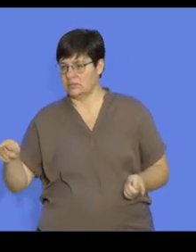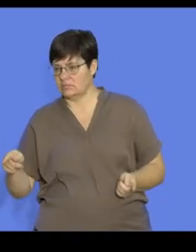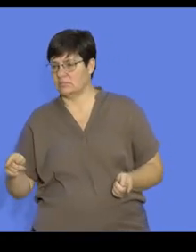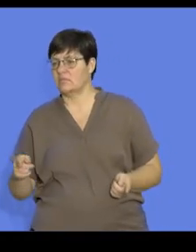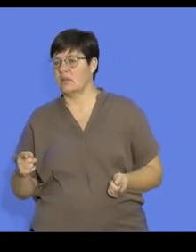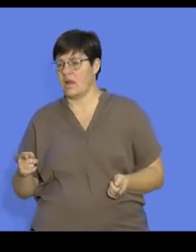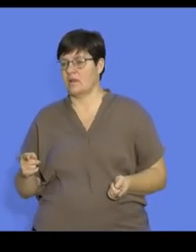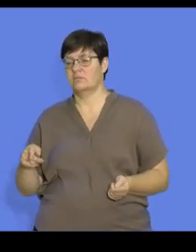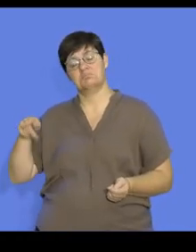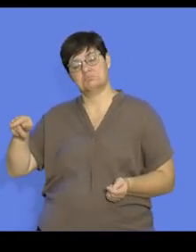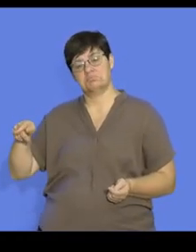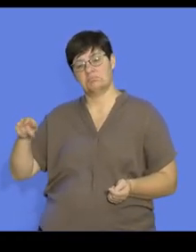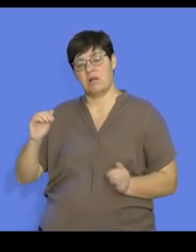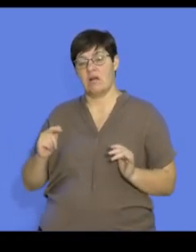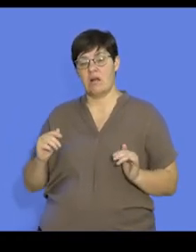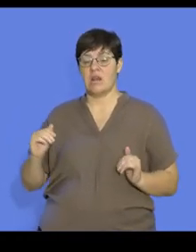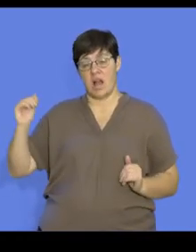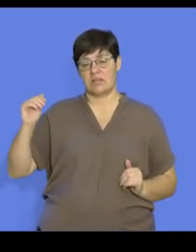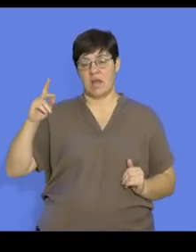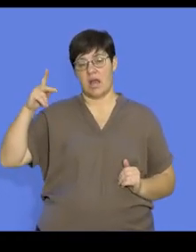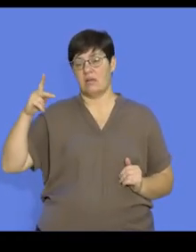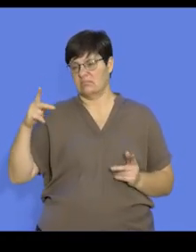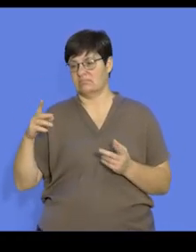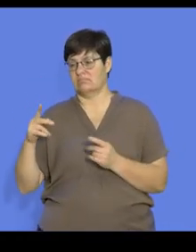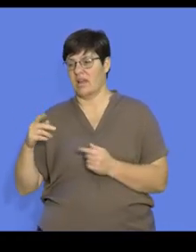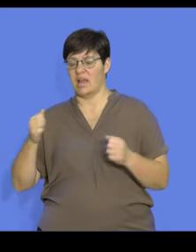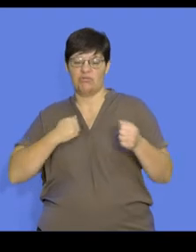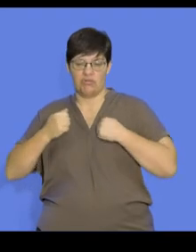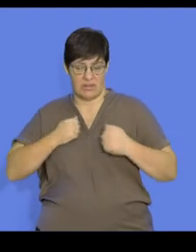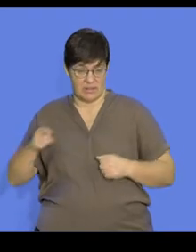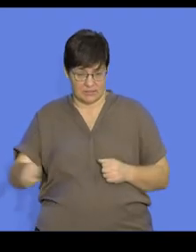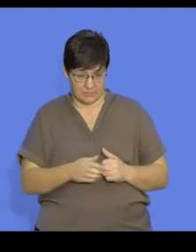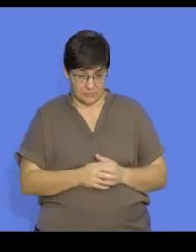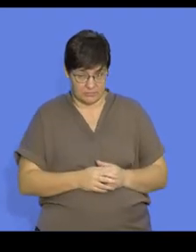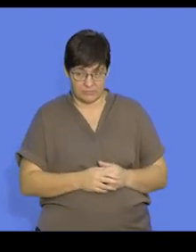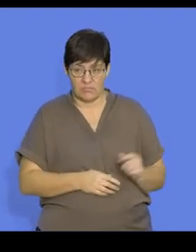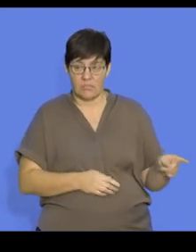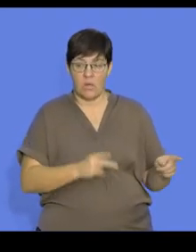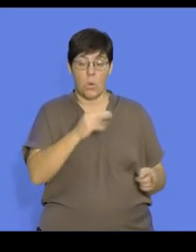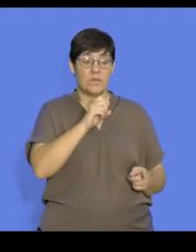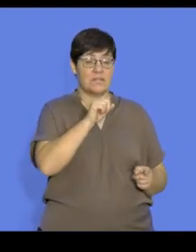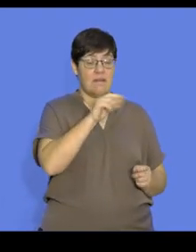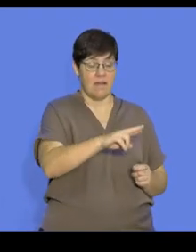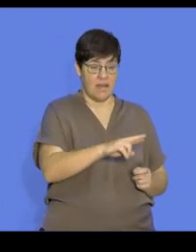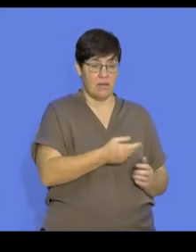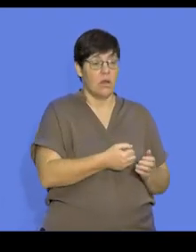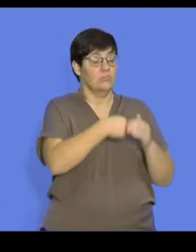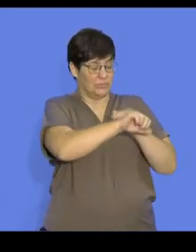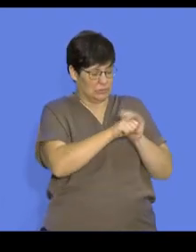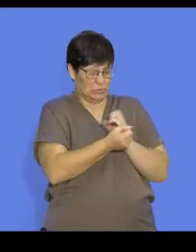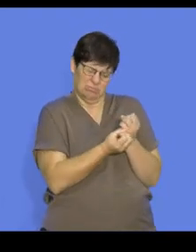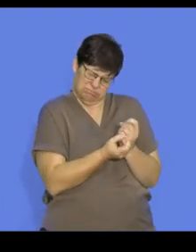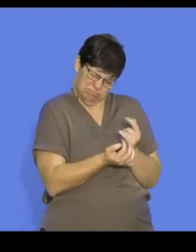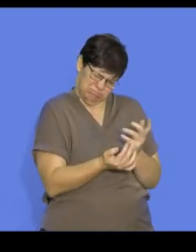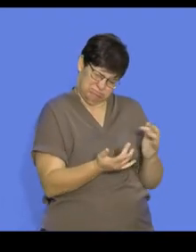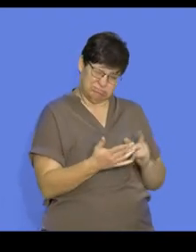our larger primates. What we notice is that oysters spend a lot of energy on producing